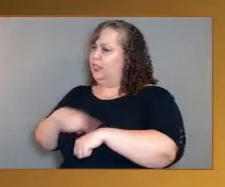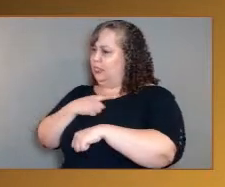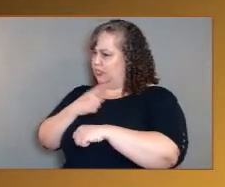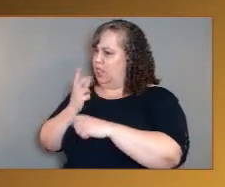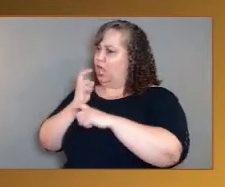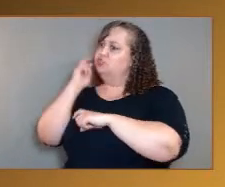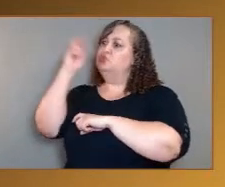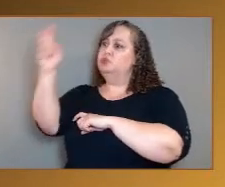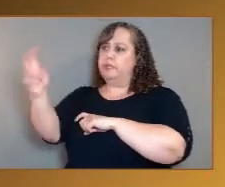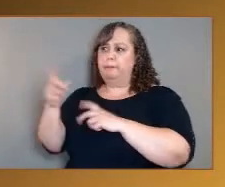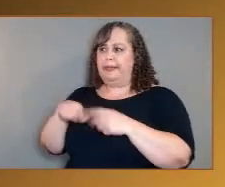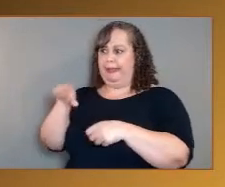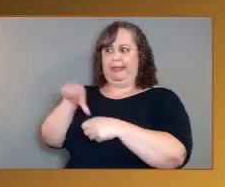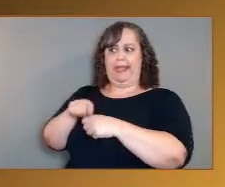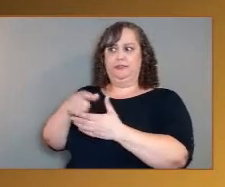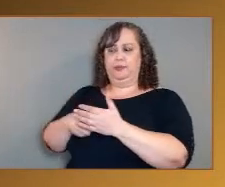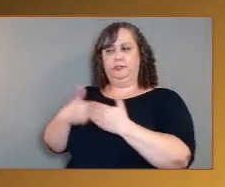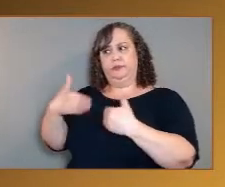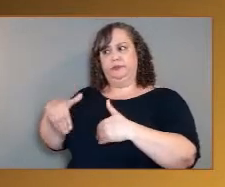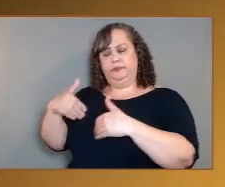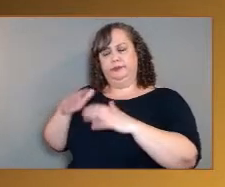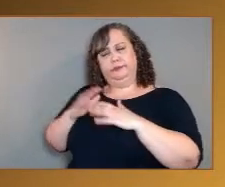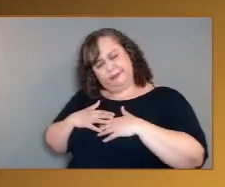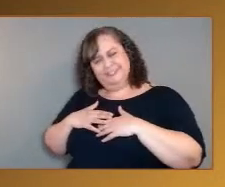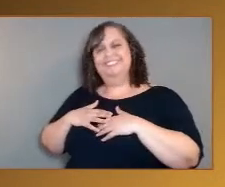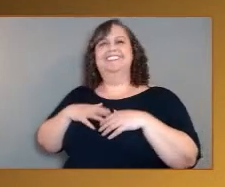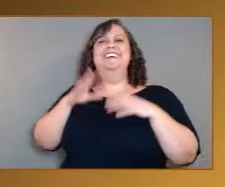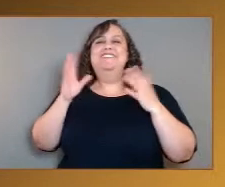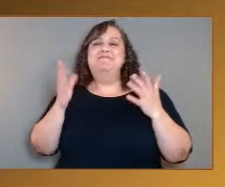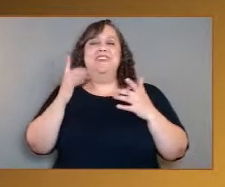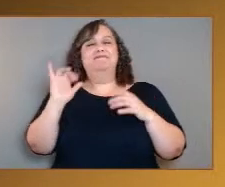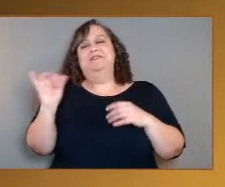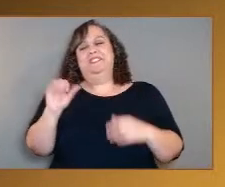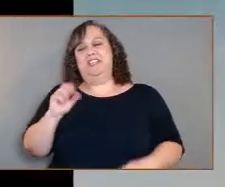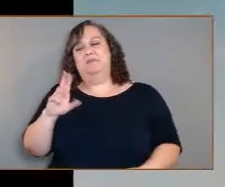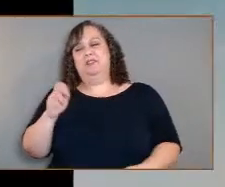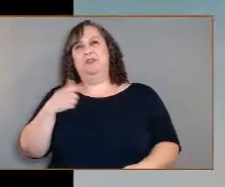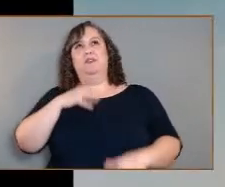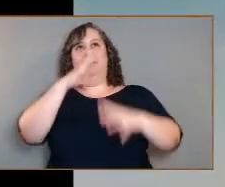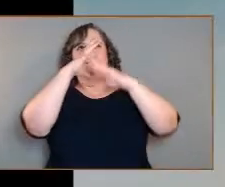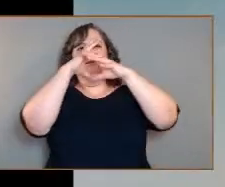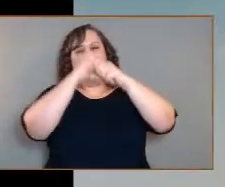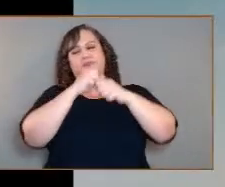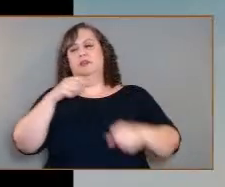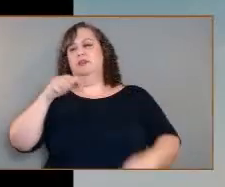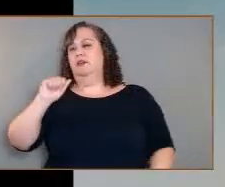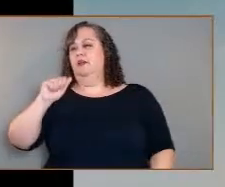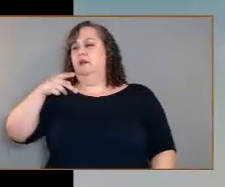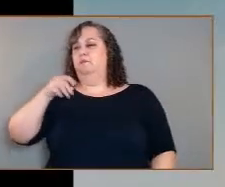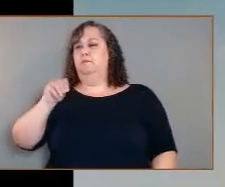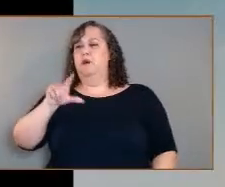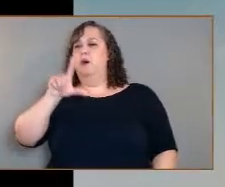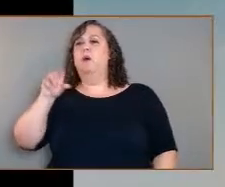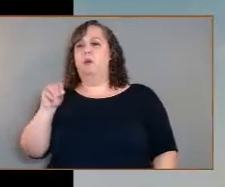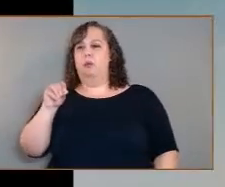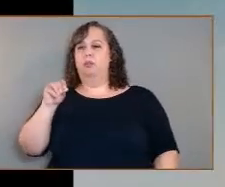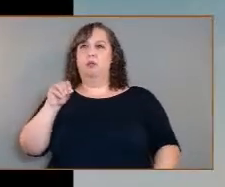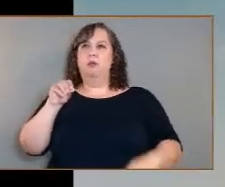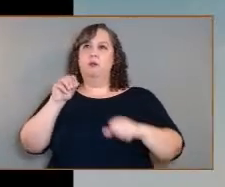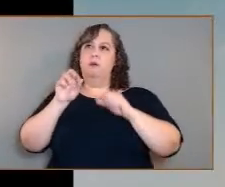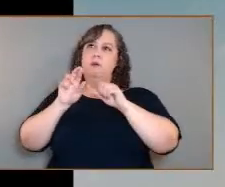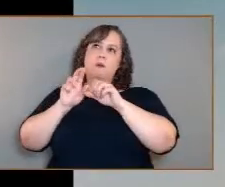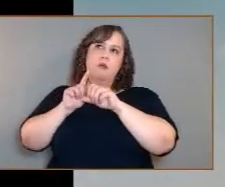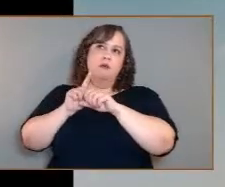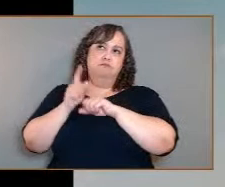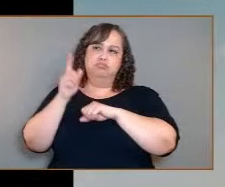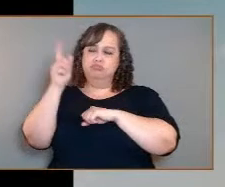like Sue, I was enthralled by Apollo and saw the Apollo 11 landings as a young kid and couldn't believe it. I was able to